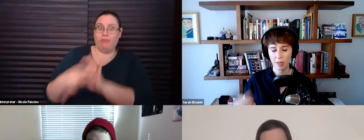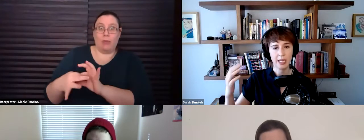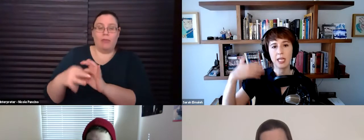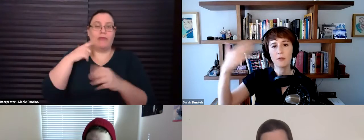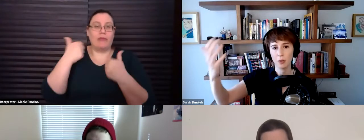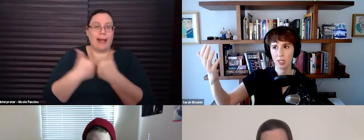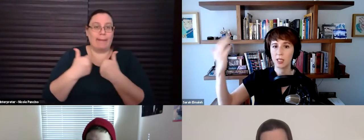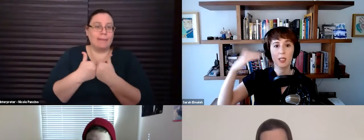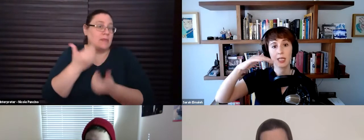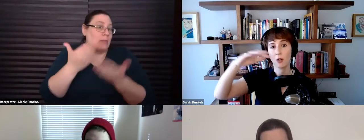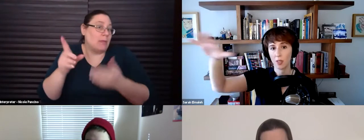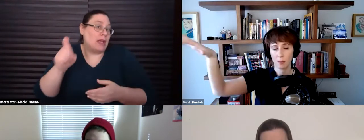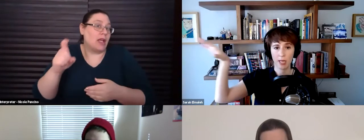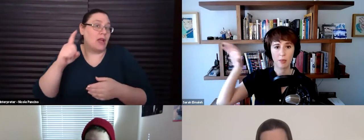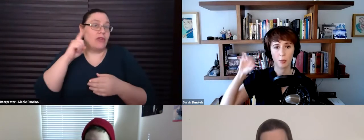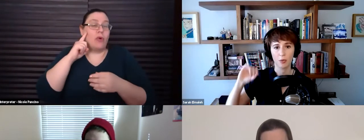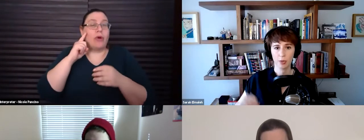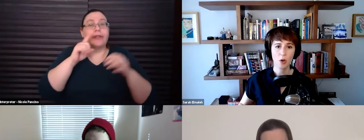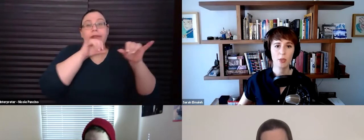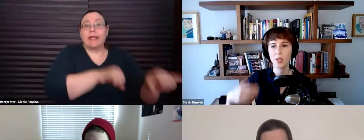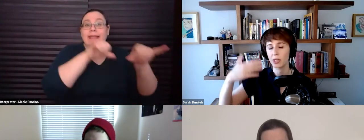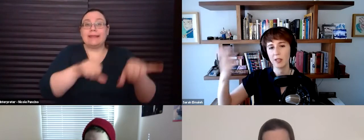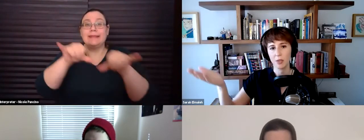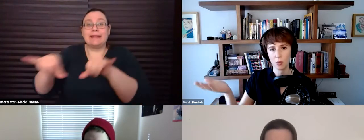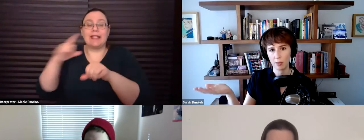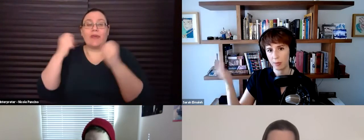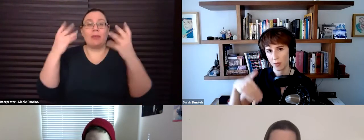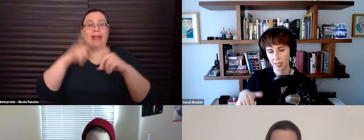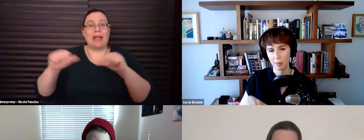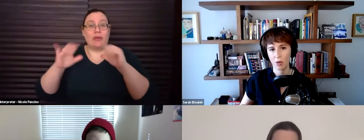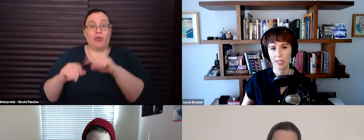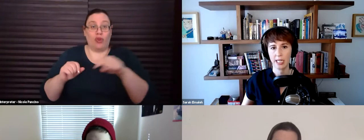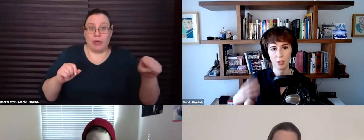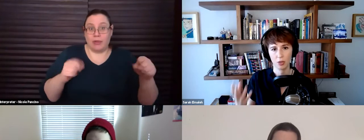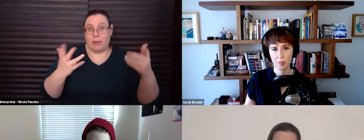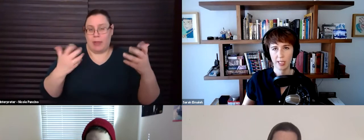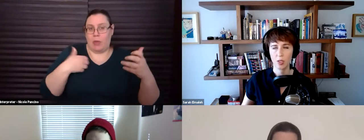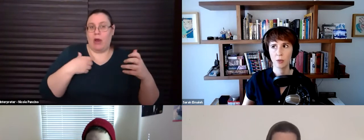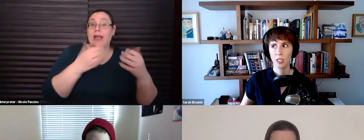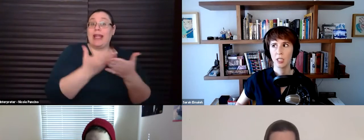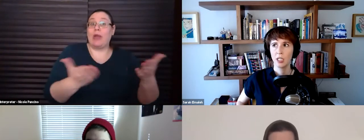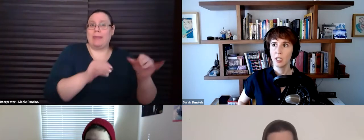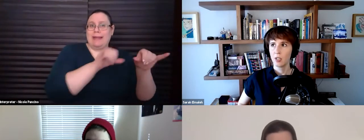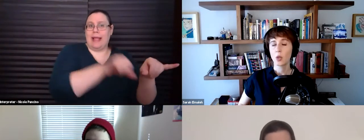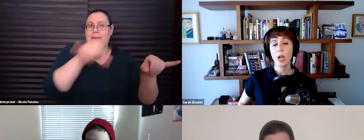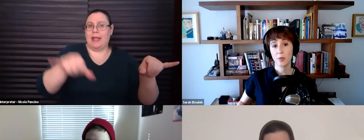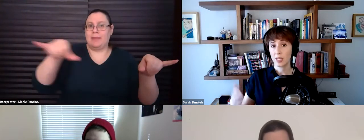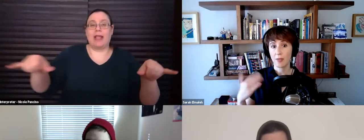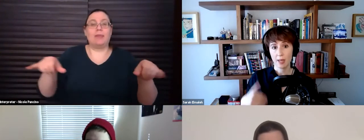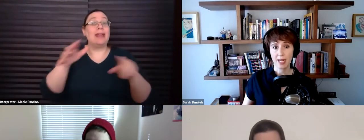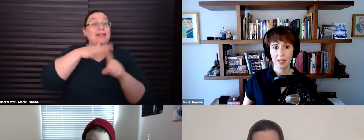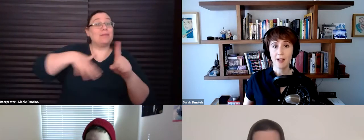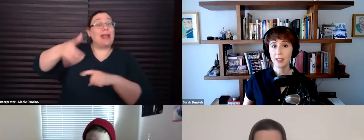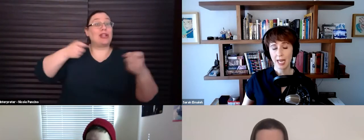you know, there may be a need for consistency across many multiple performers that would lead them to want people on the same equipment and in a controlled space. So, so as